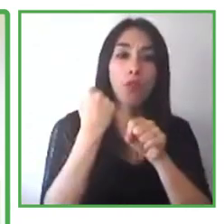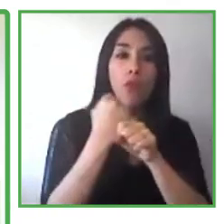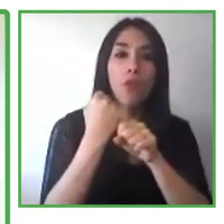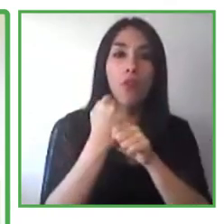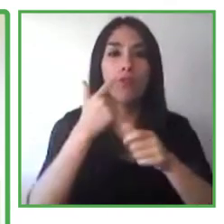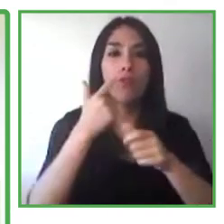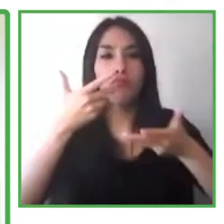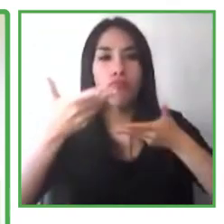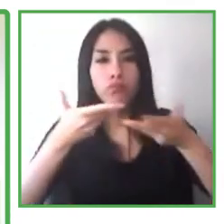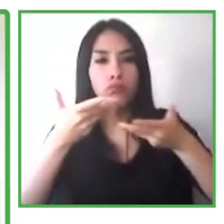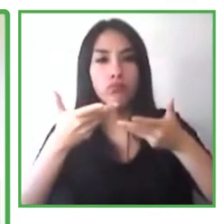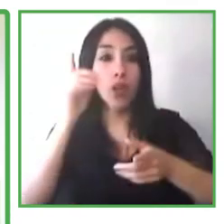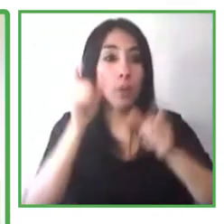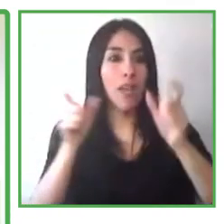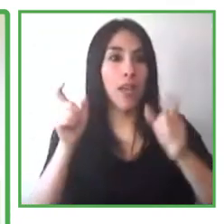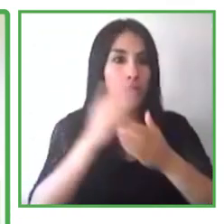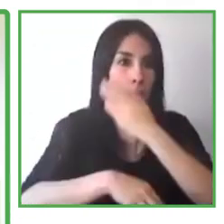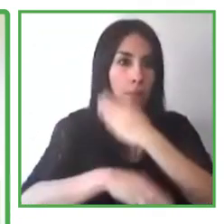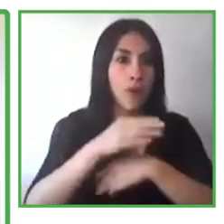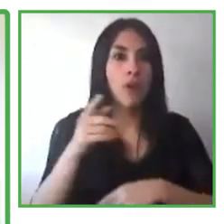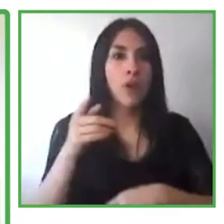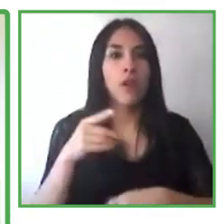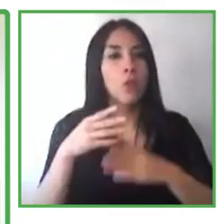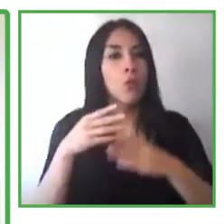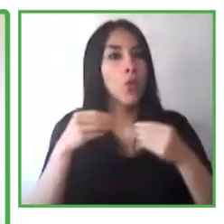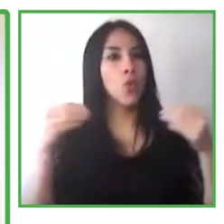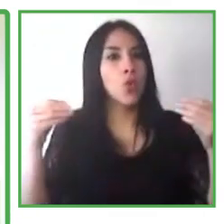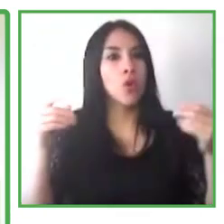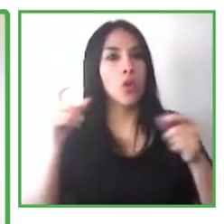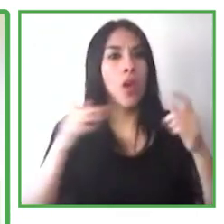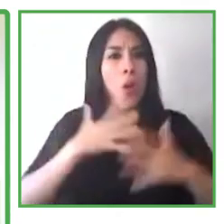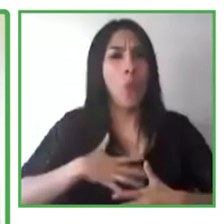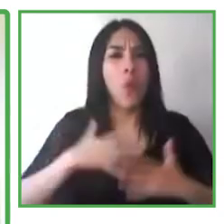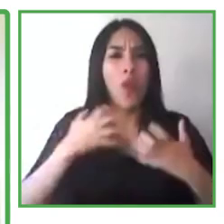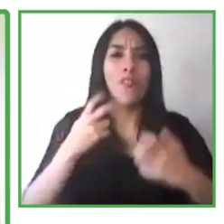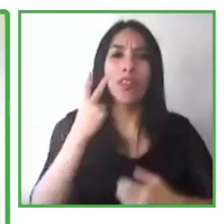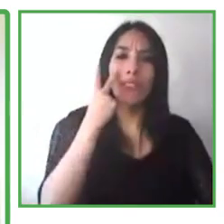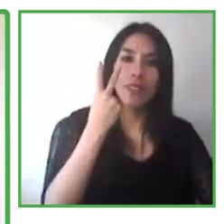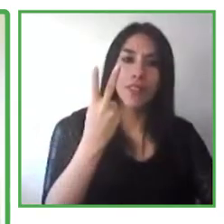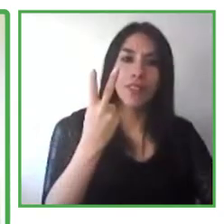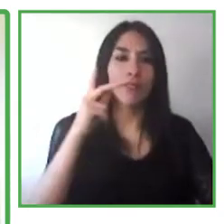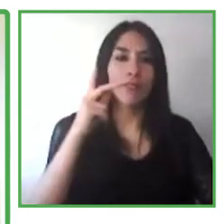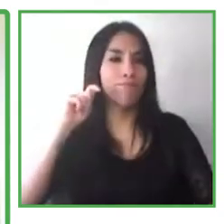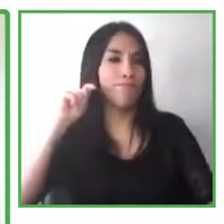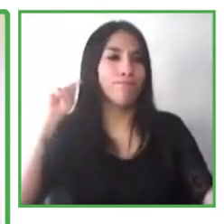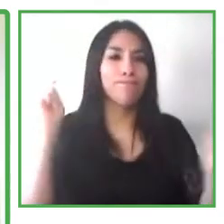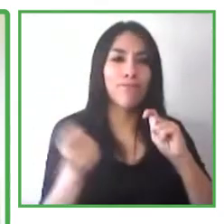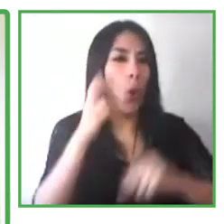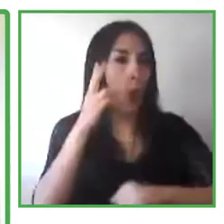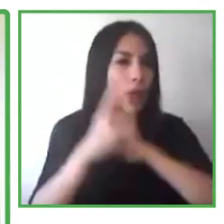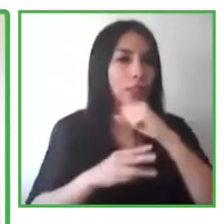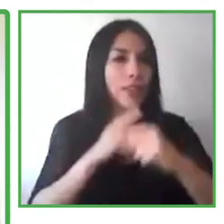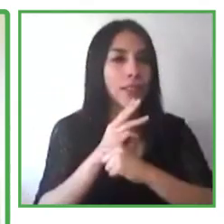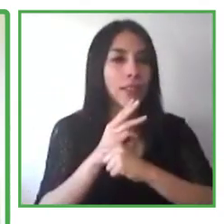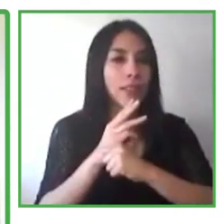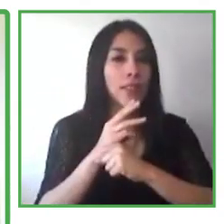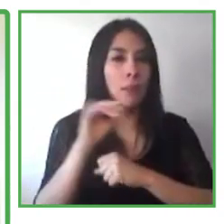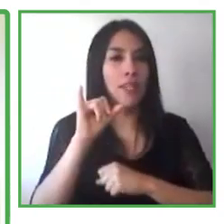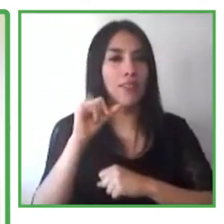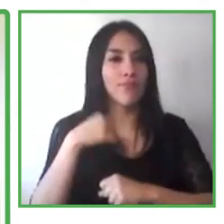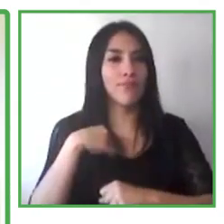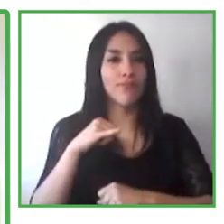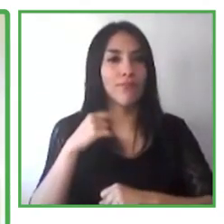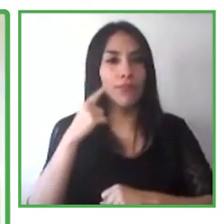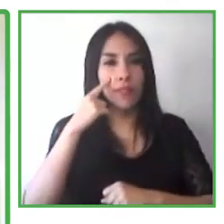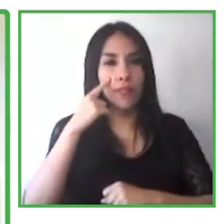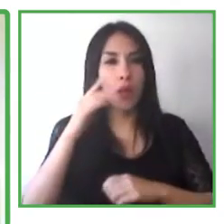we believe disability is a strength. Talent with disabilities makes our products, our services, our websites, our